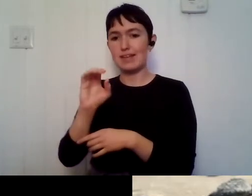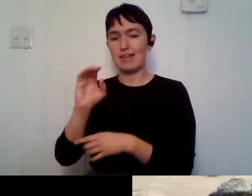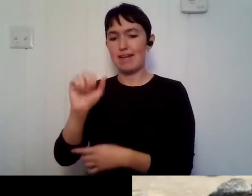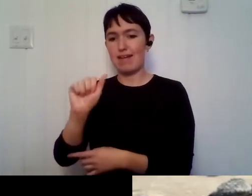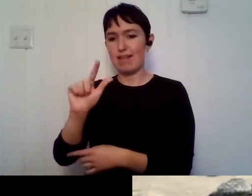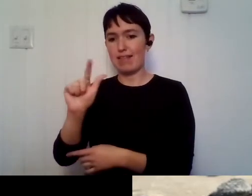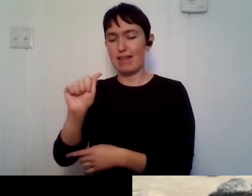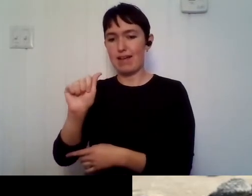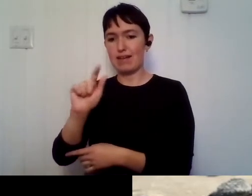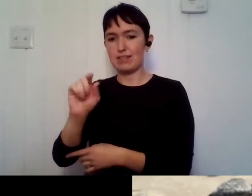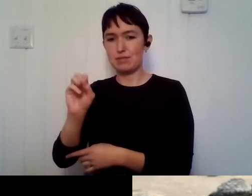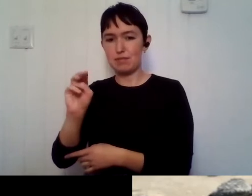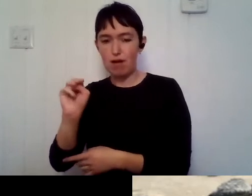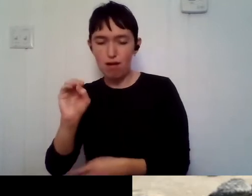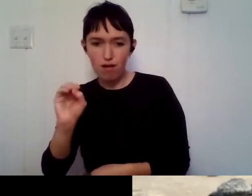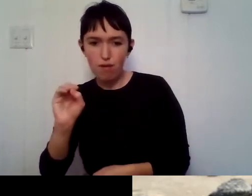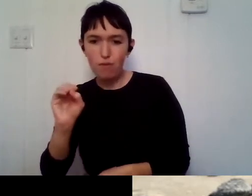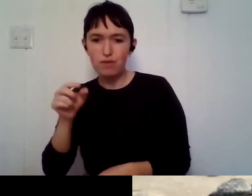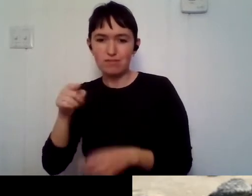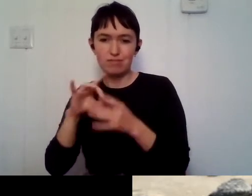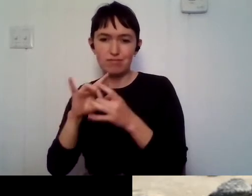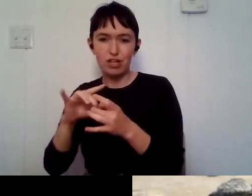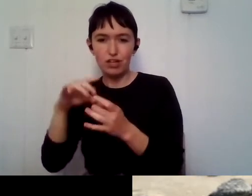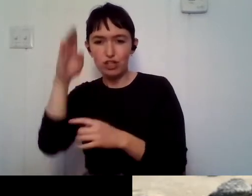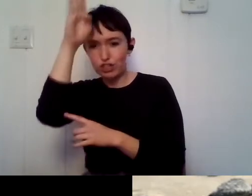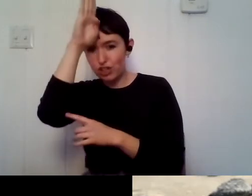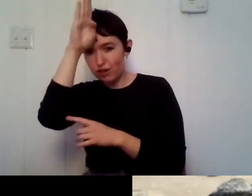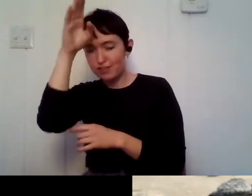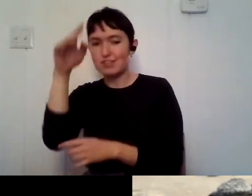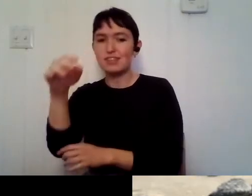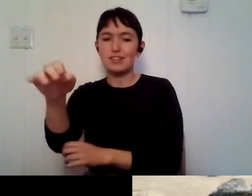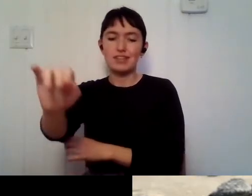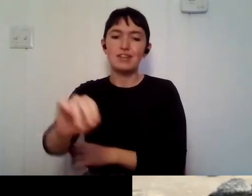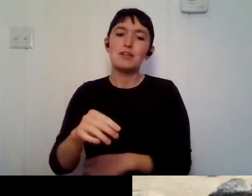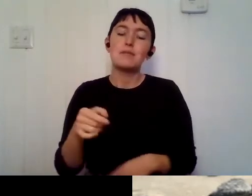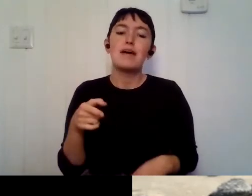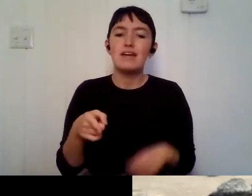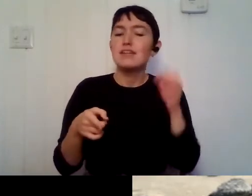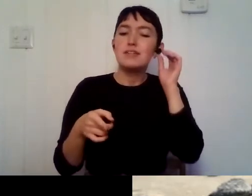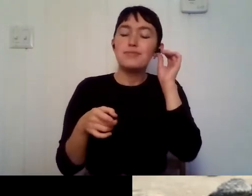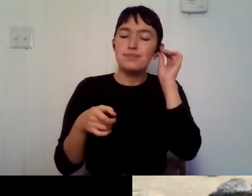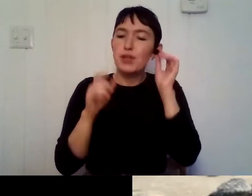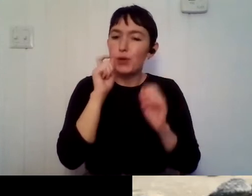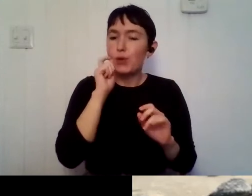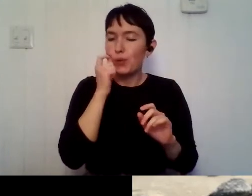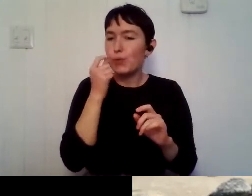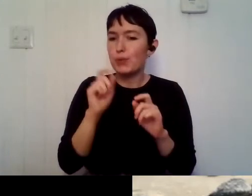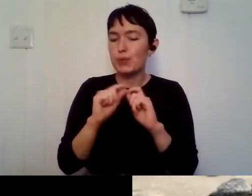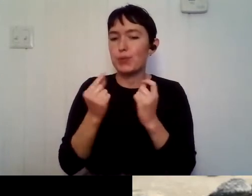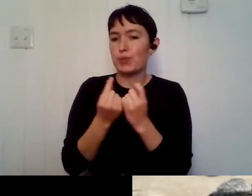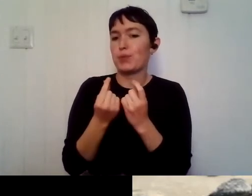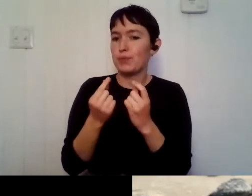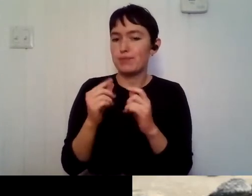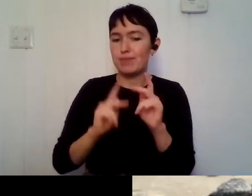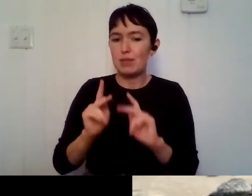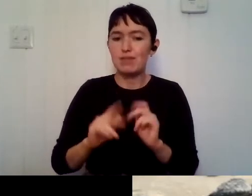and their relatives. So it's, um, minorities in shark science. They're another really cool bunch of people. Um, cool. Thank you. Thank